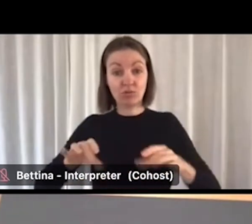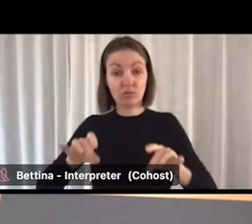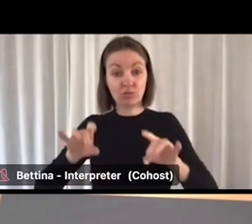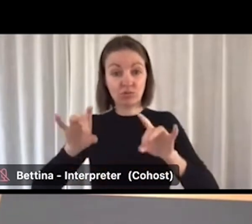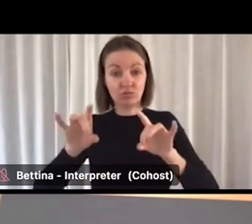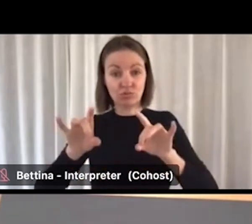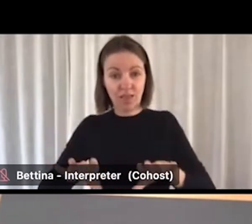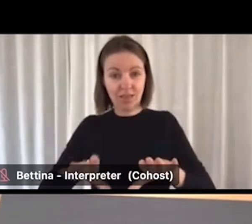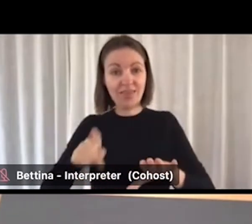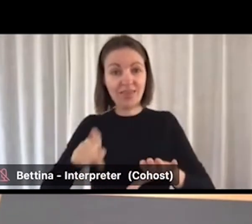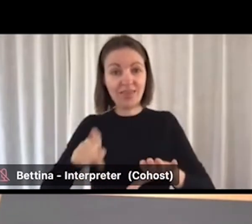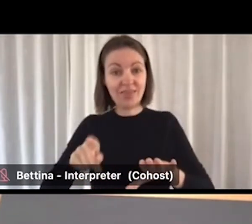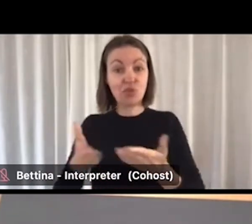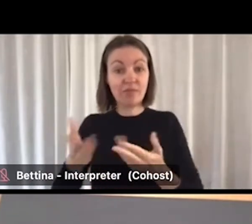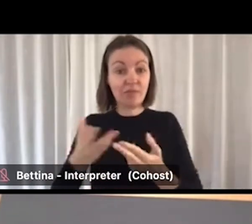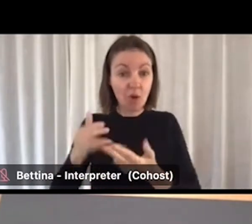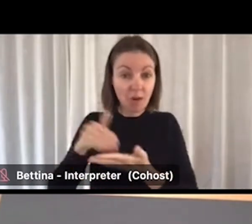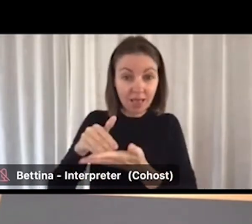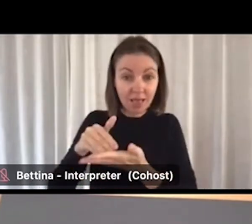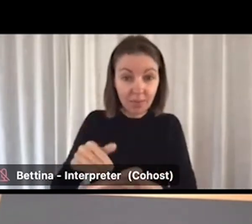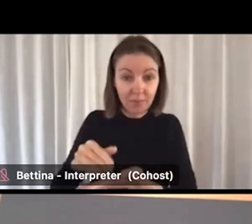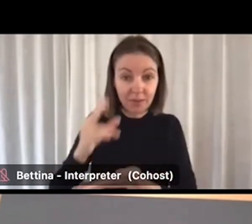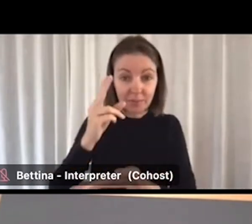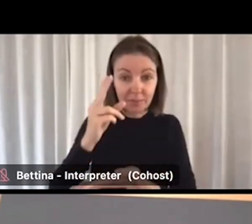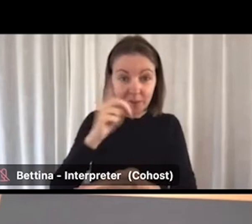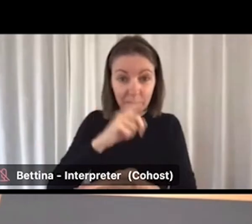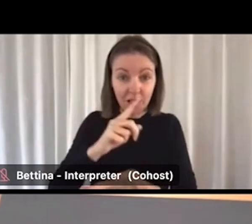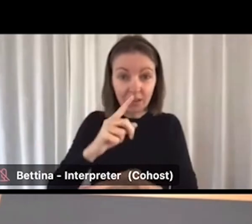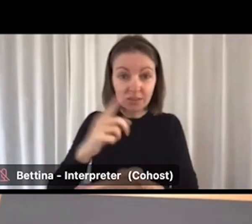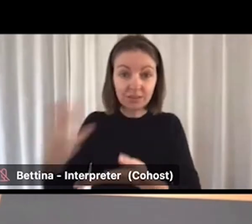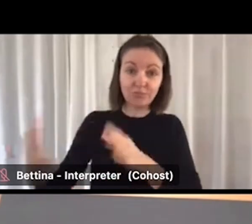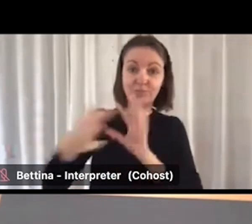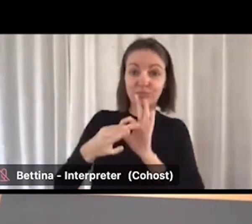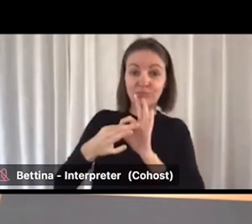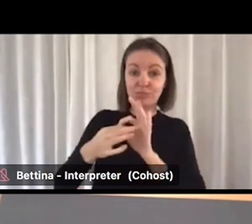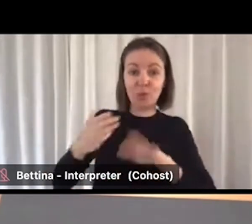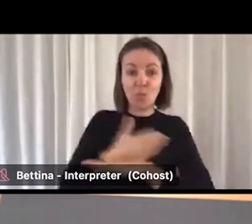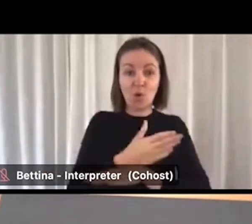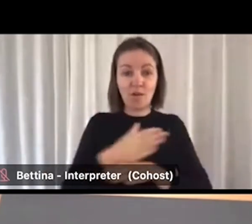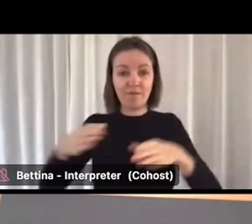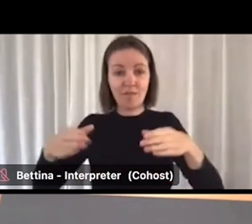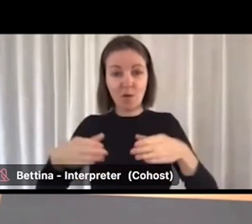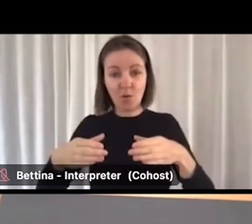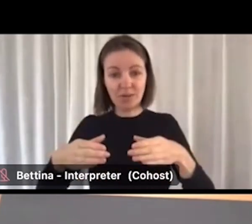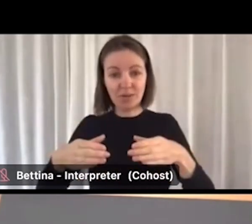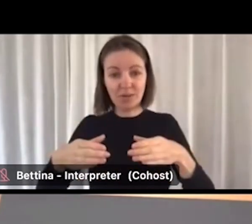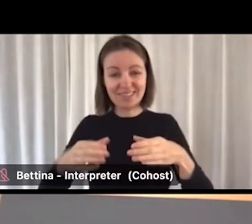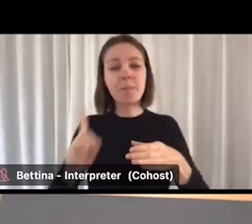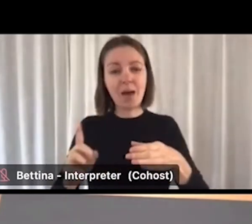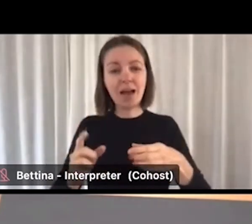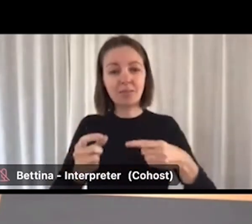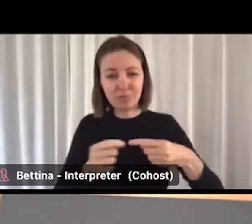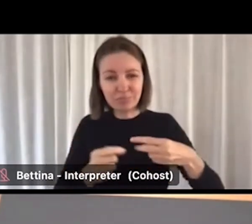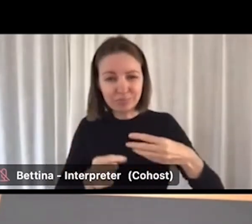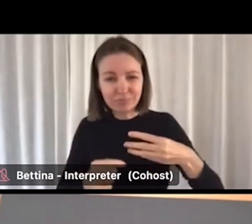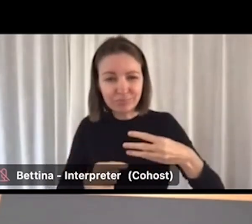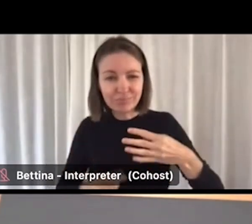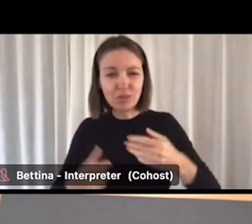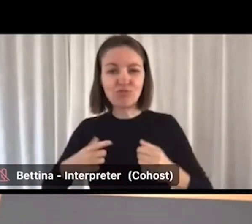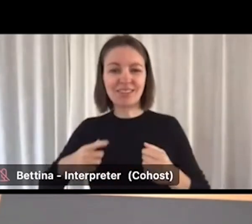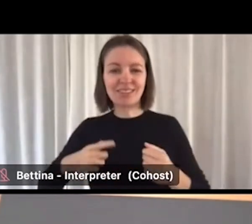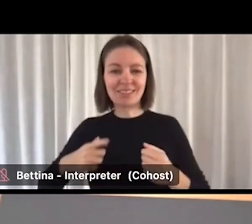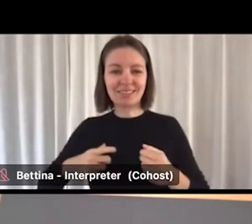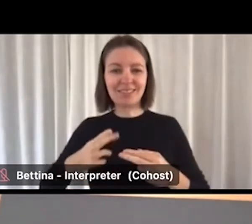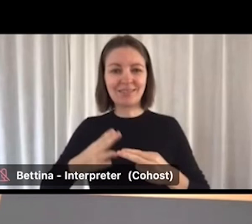unemployed people to enter or re-enter the workforce, the factors play in the broader labour market.